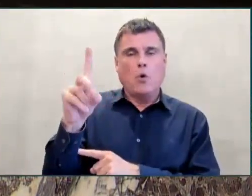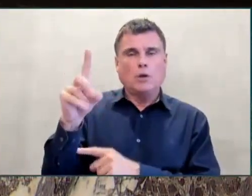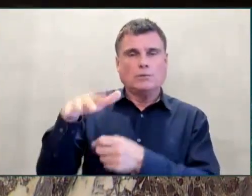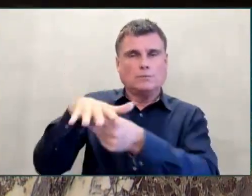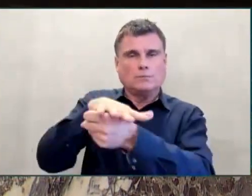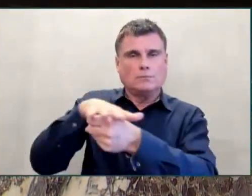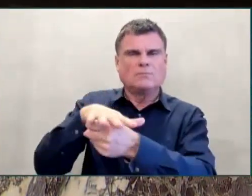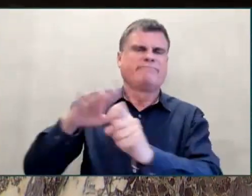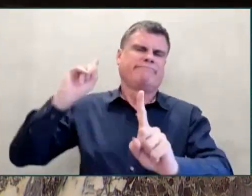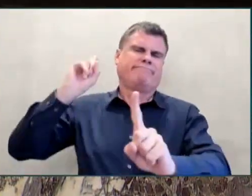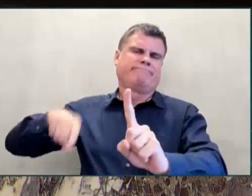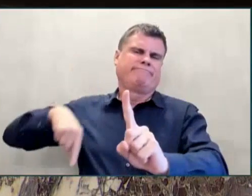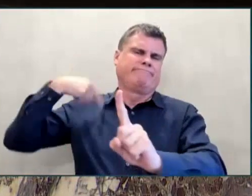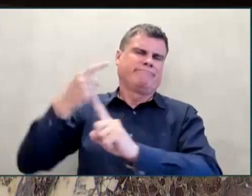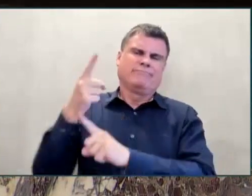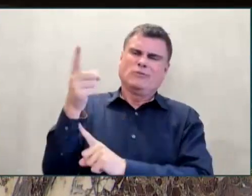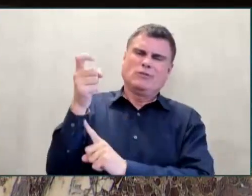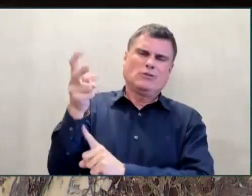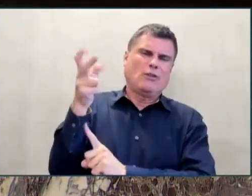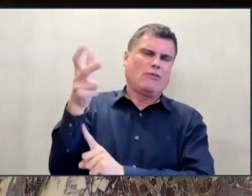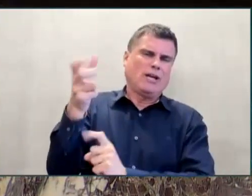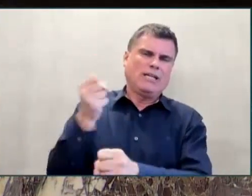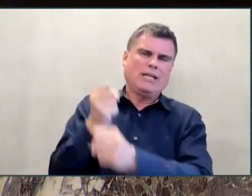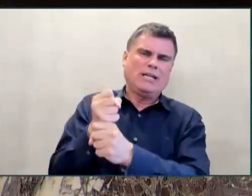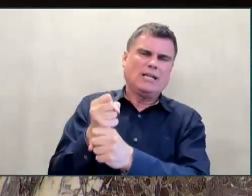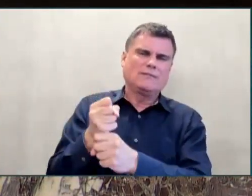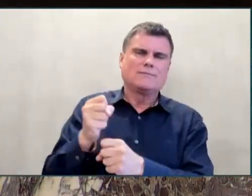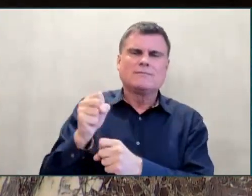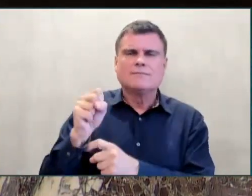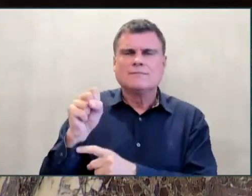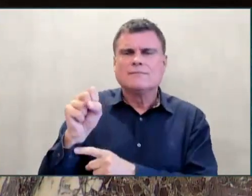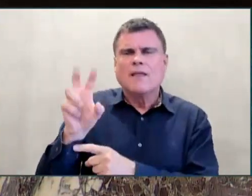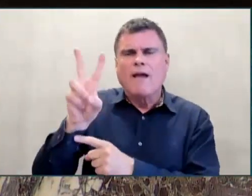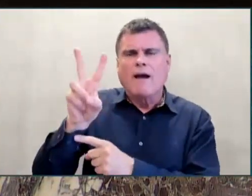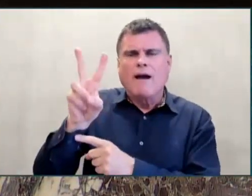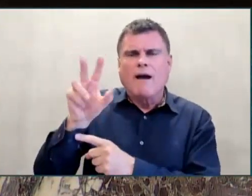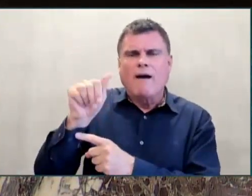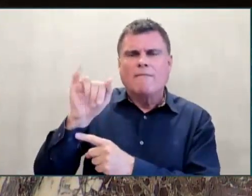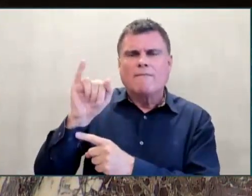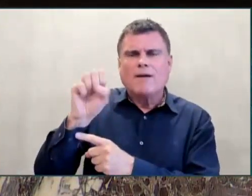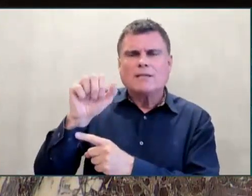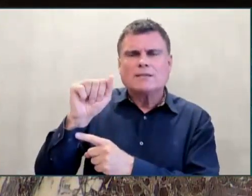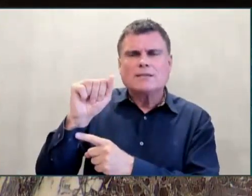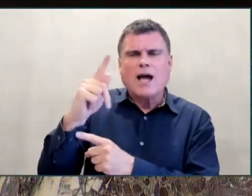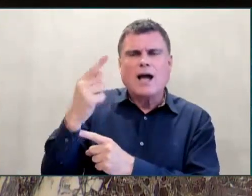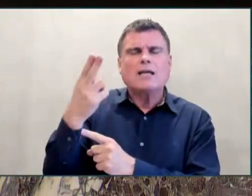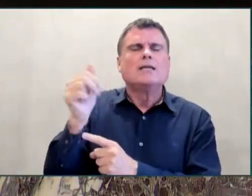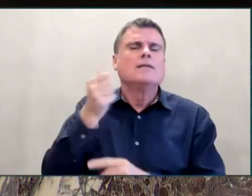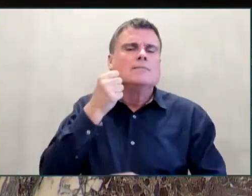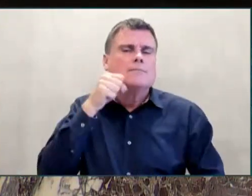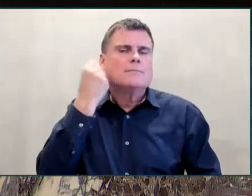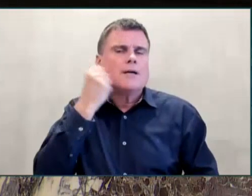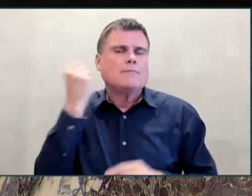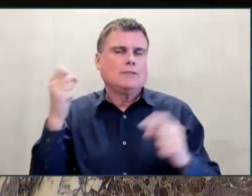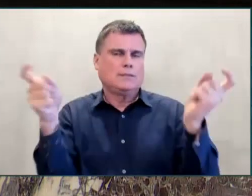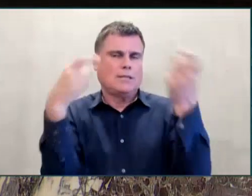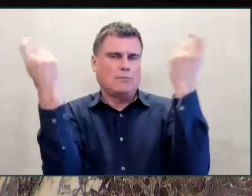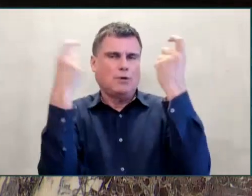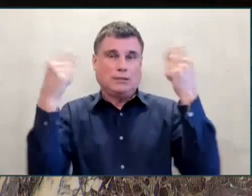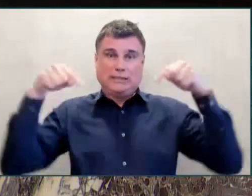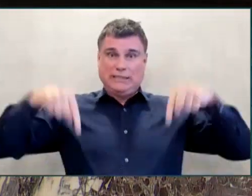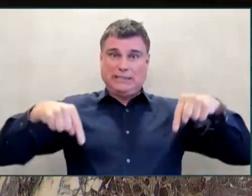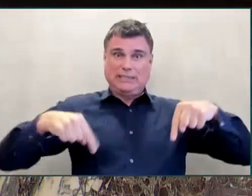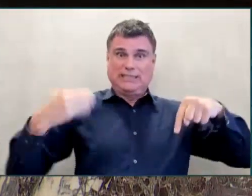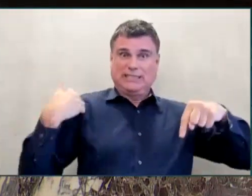year and spring harvest. More recently, it has become a day to mark the birth of the Khalsa, a community